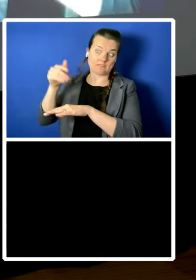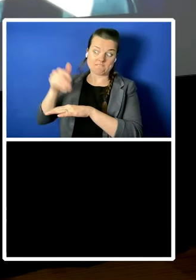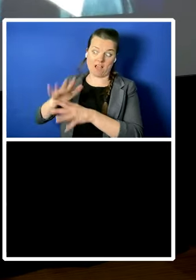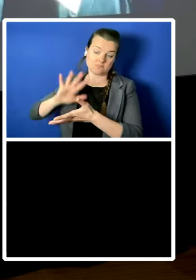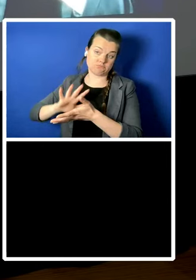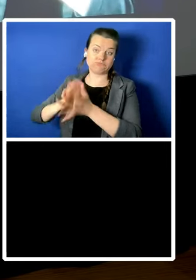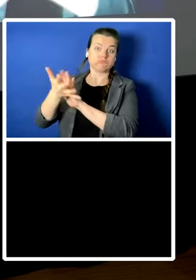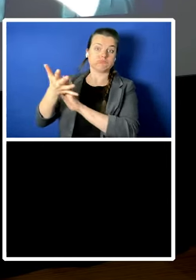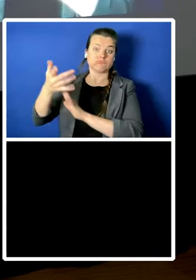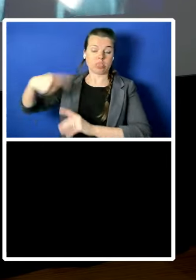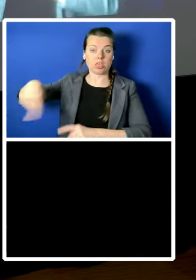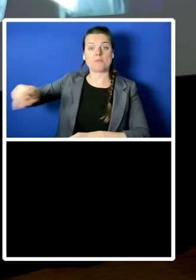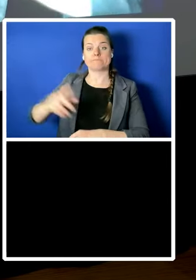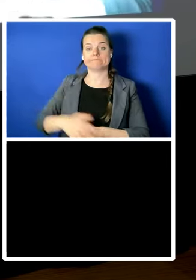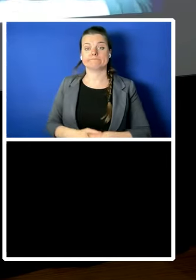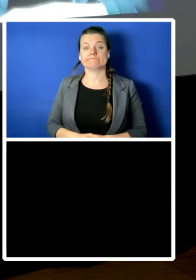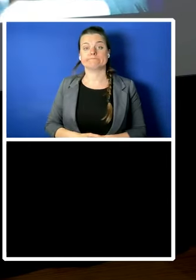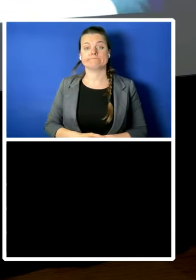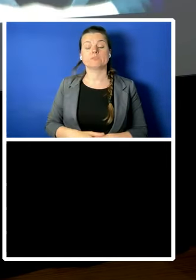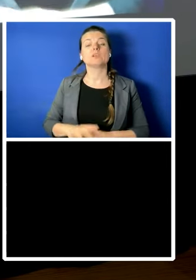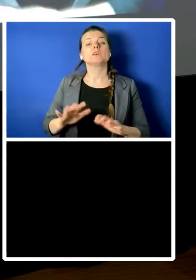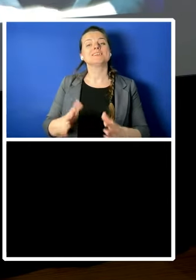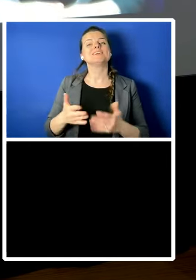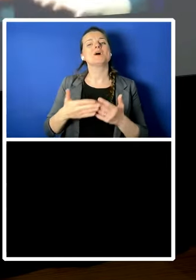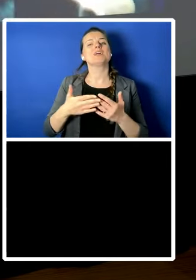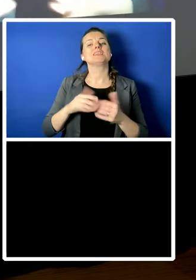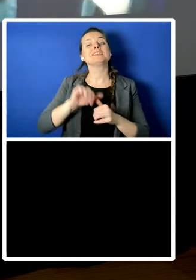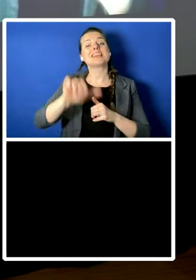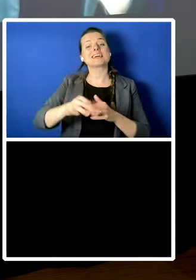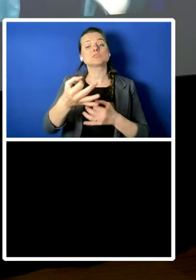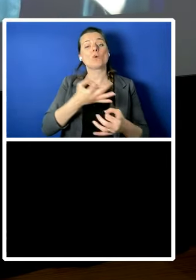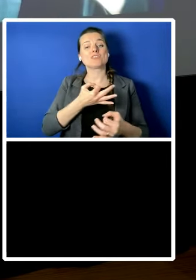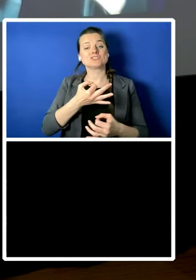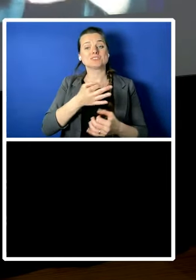questions gentleman there and then the gentleman there so yeah